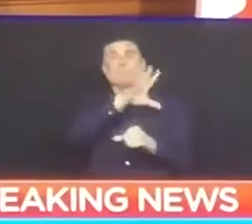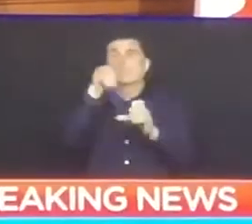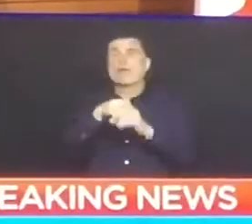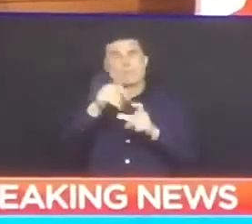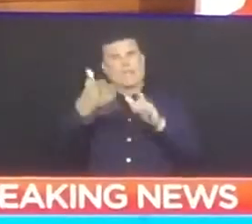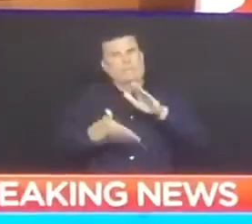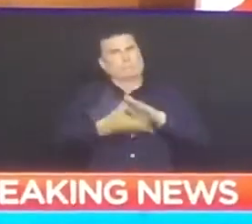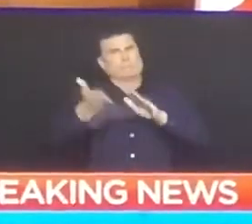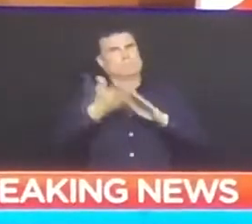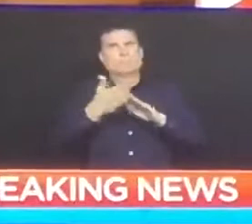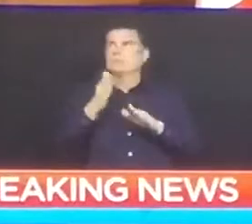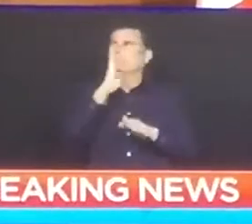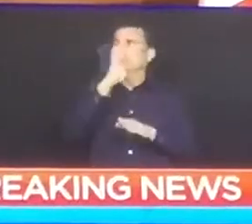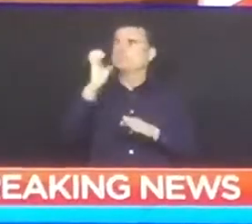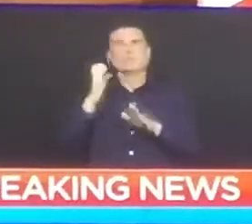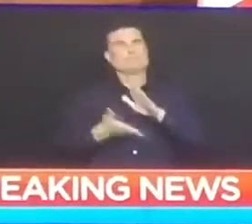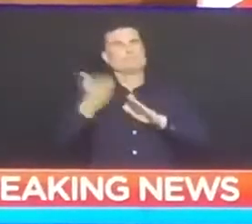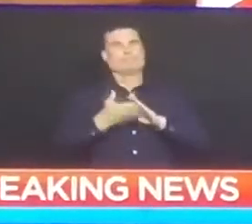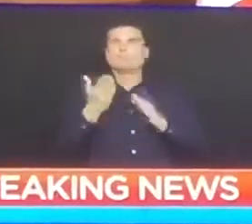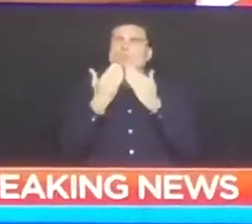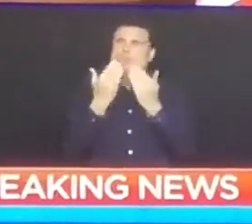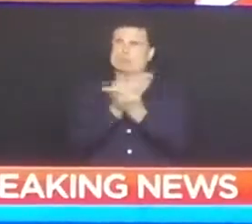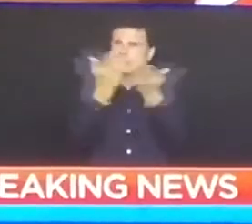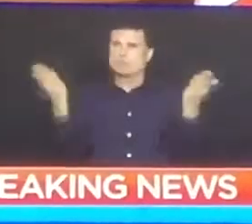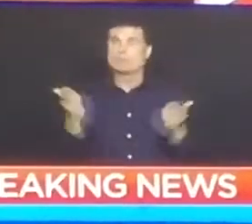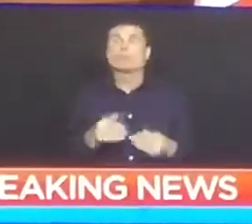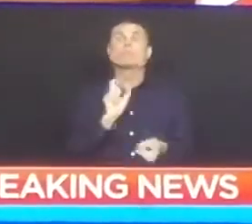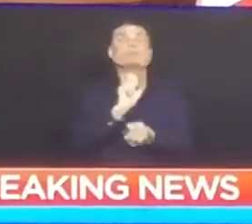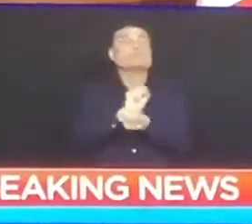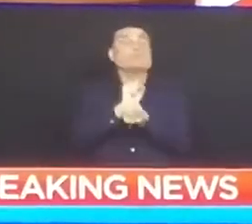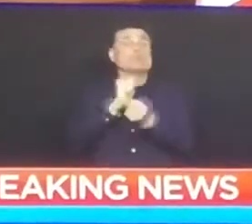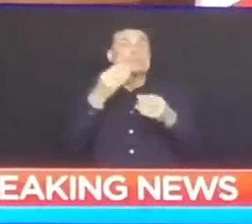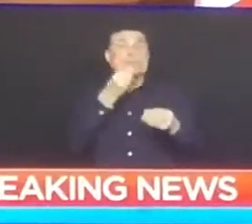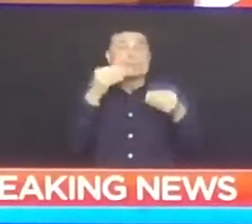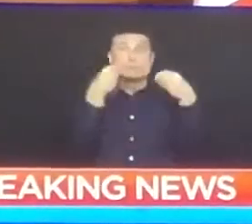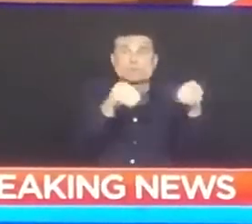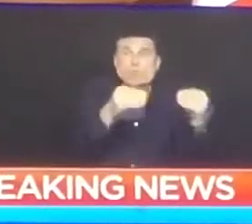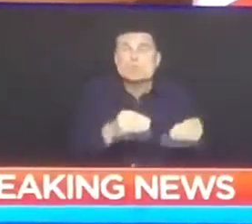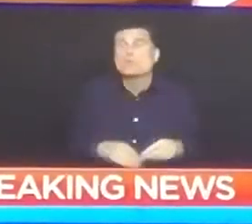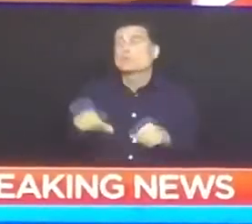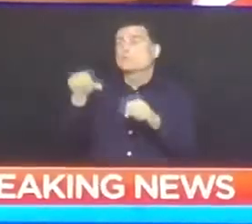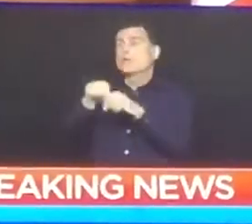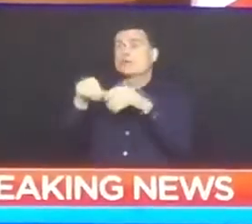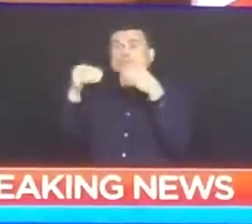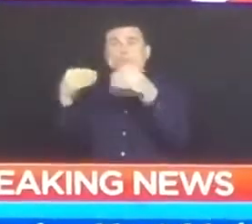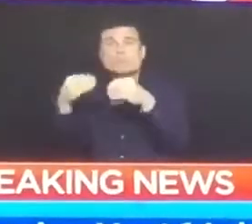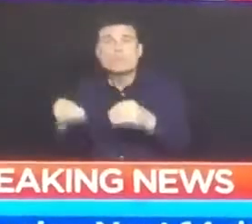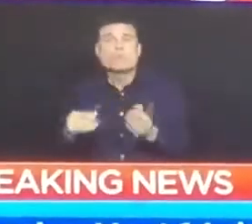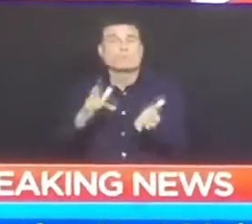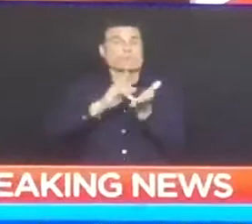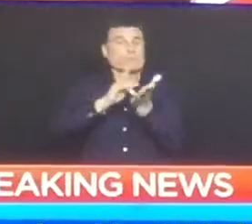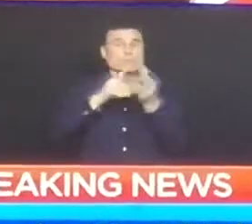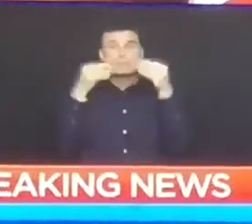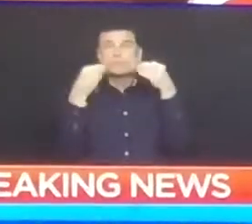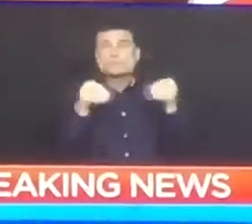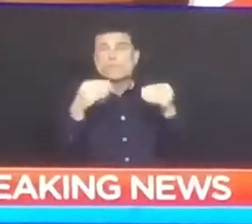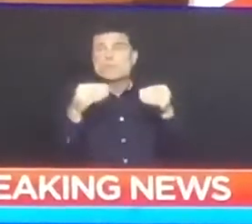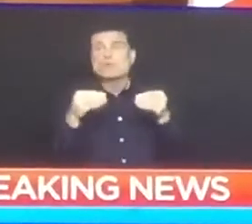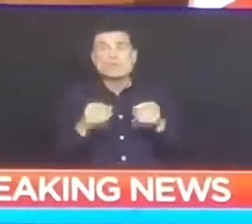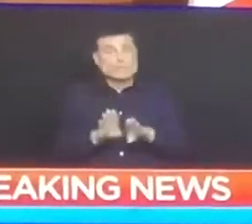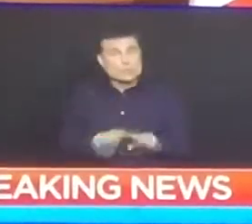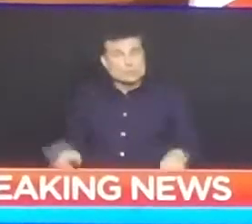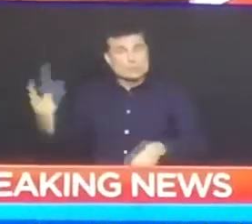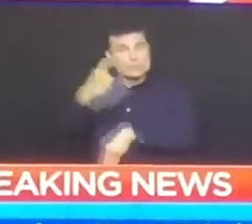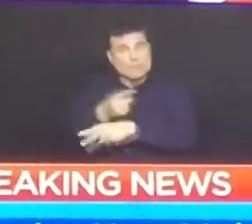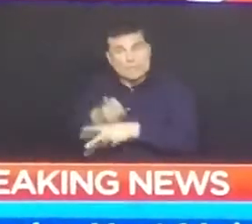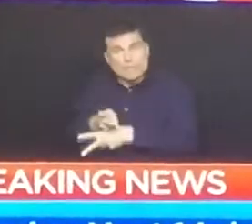your work secures the essential goods and services British Columbians count on. I want to speak directly to everyone working in our